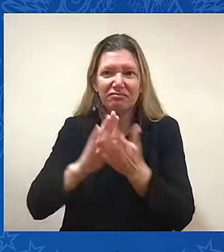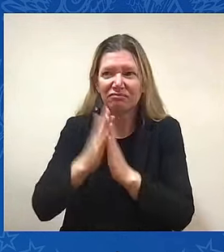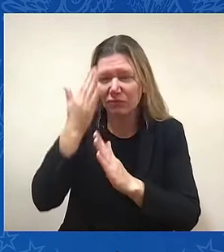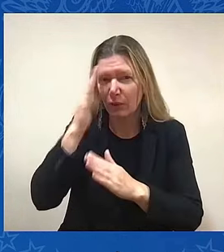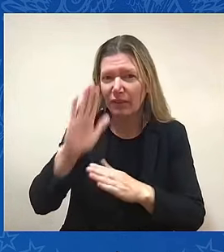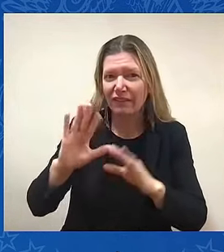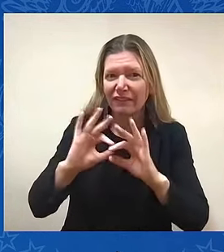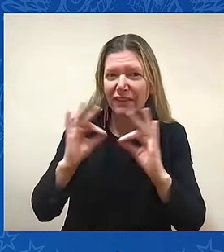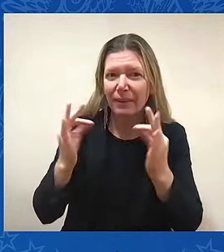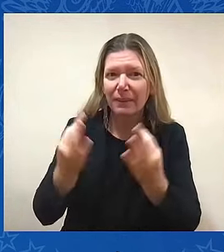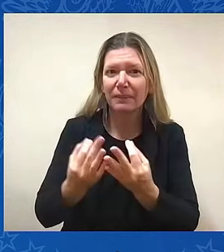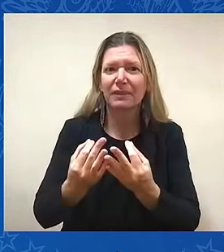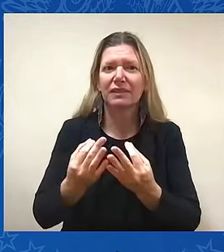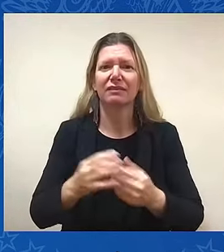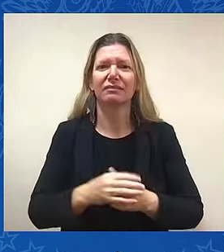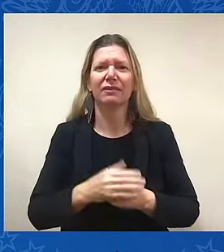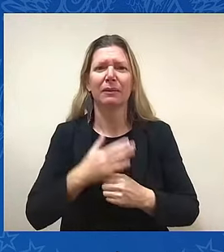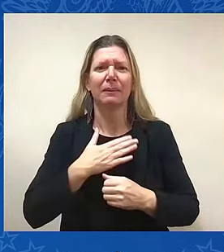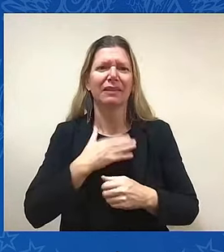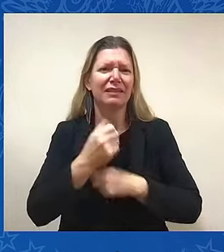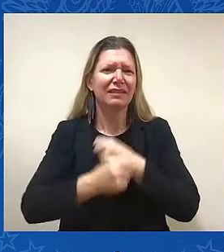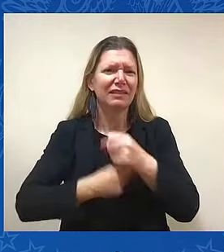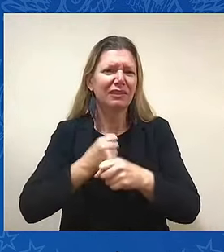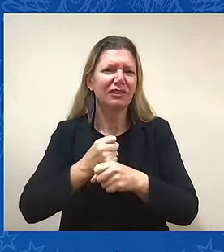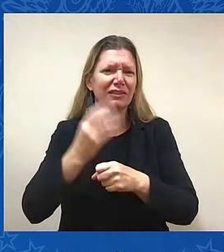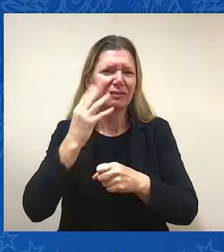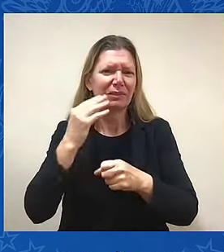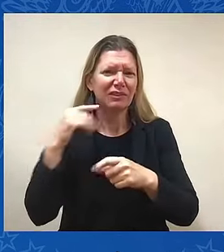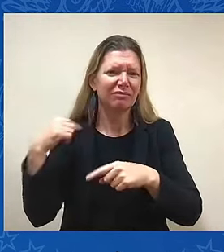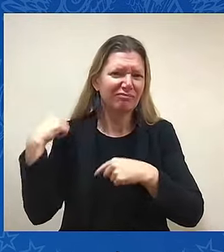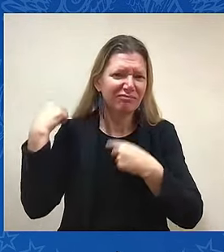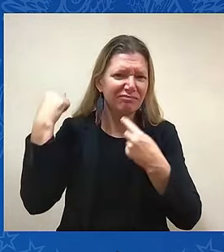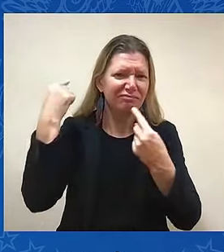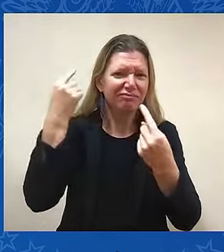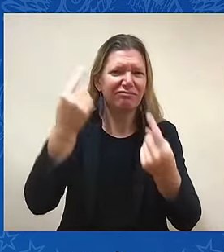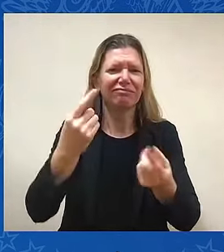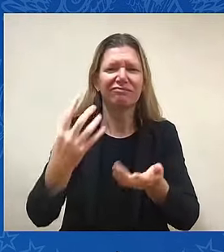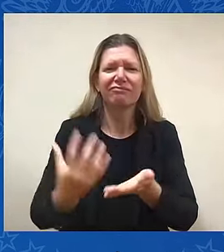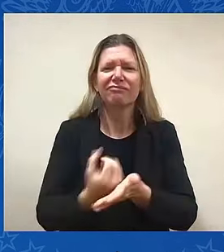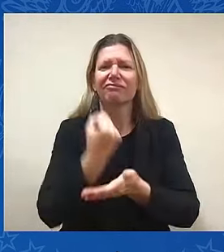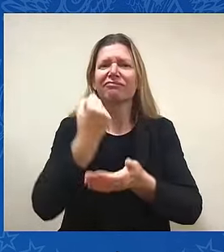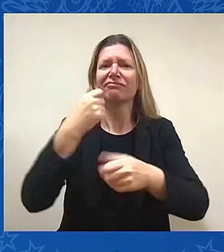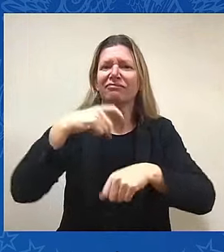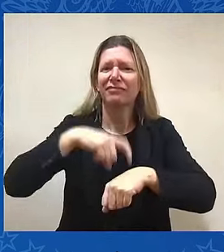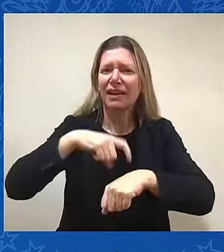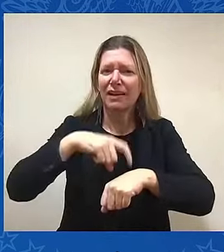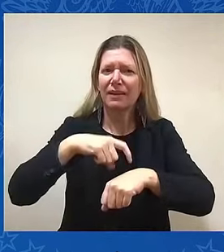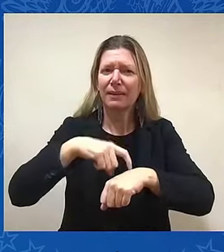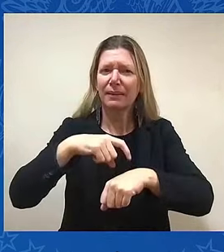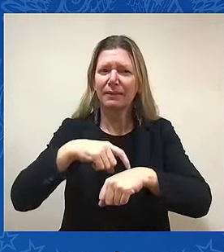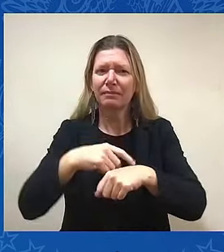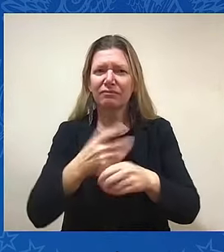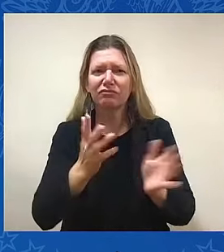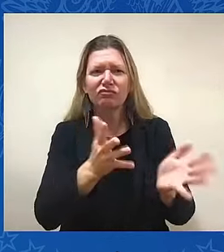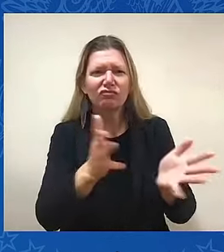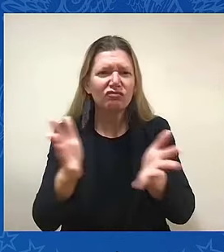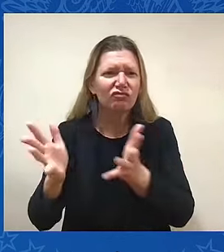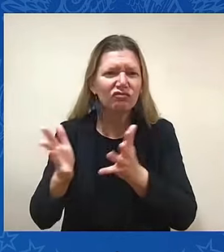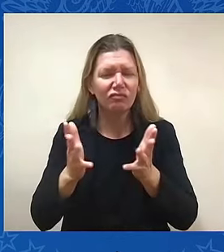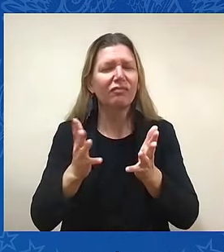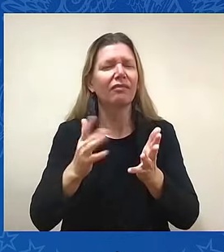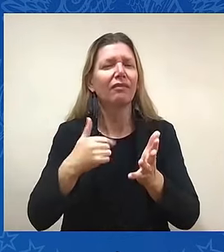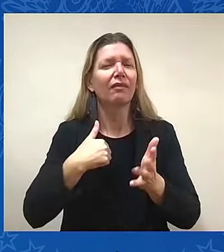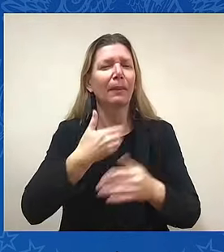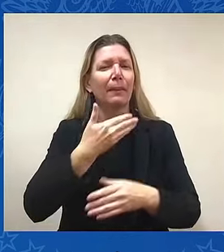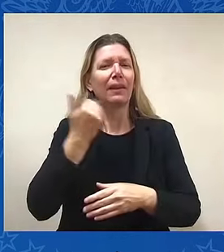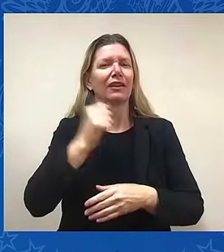experience, taking time to make a better senator makes a better leader. Taking the time to get to know one another. And that's what I hope to